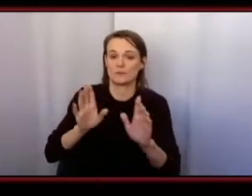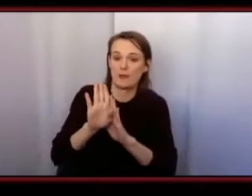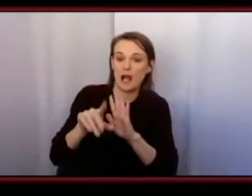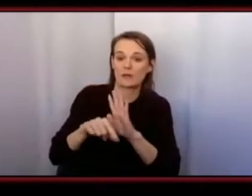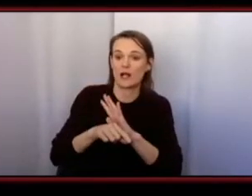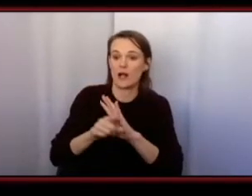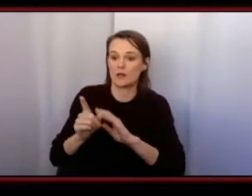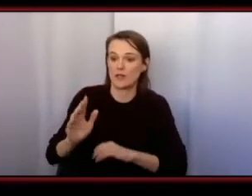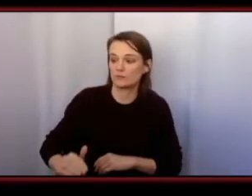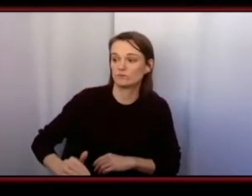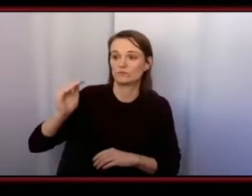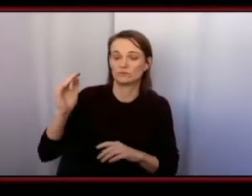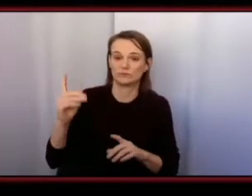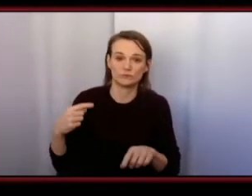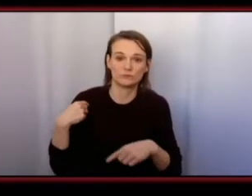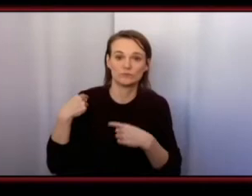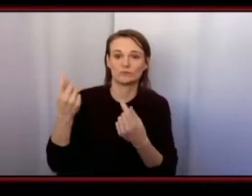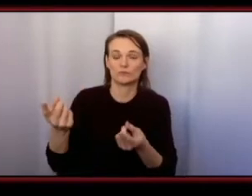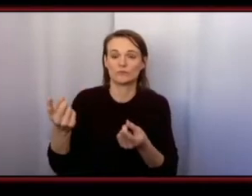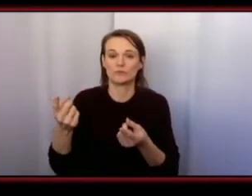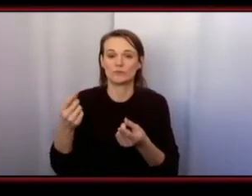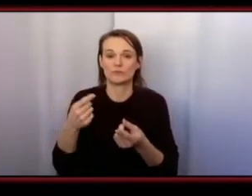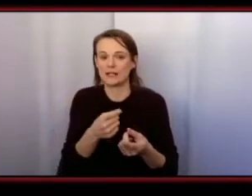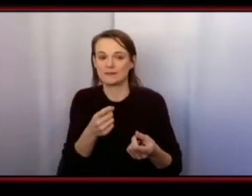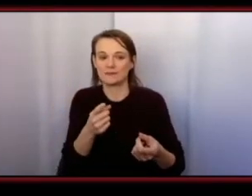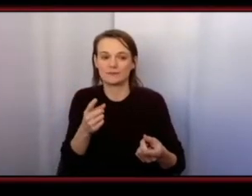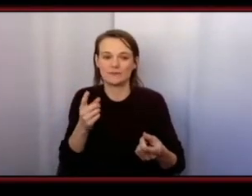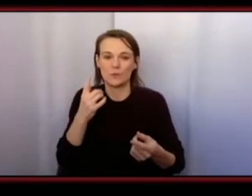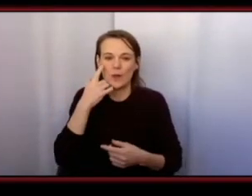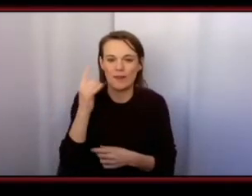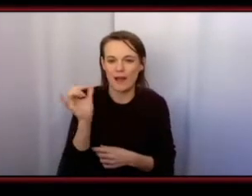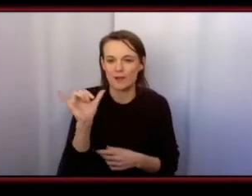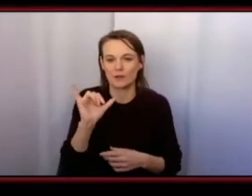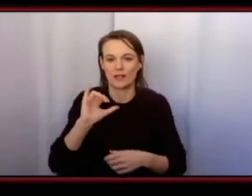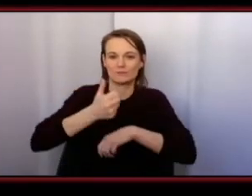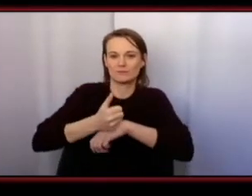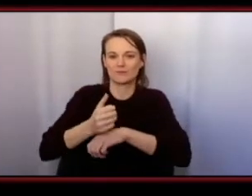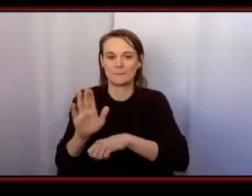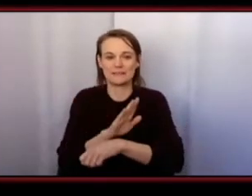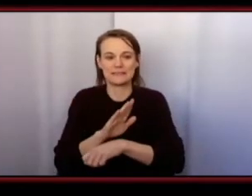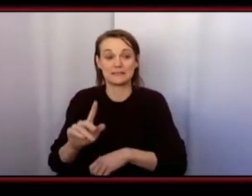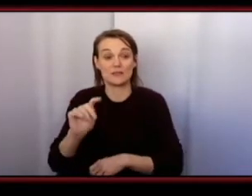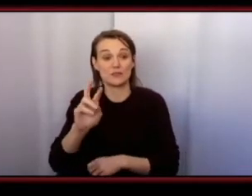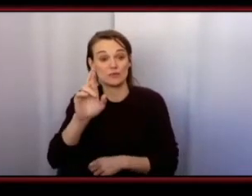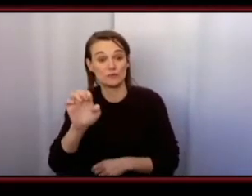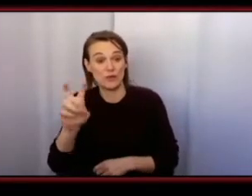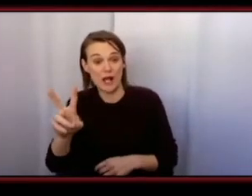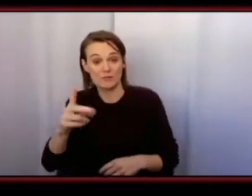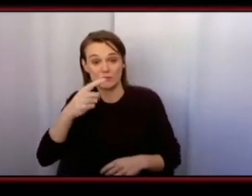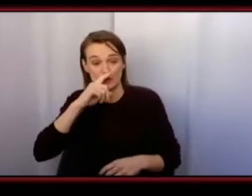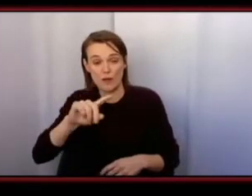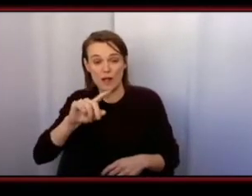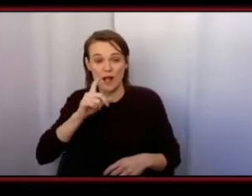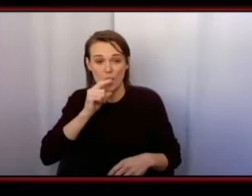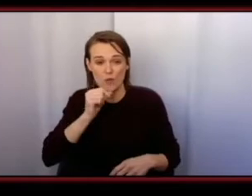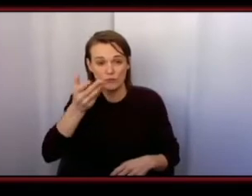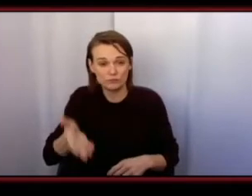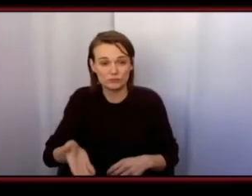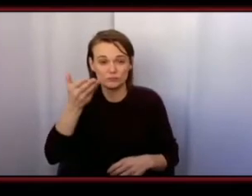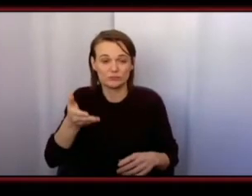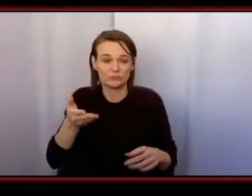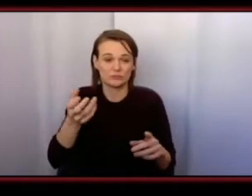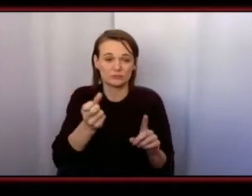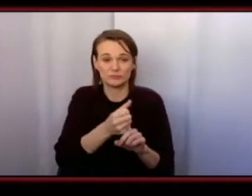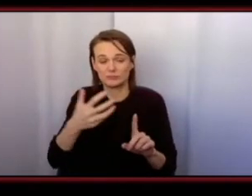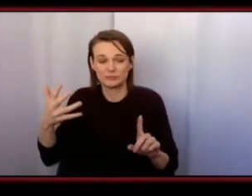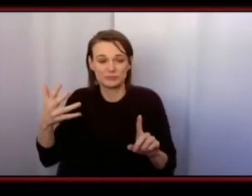and you know how they got along with their entrepreneurial journal journey so i'll first start with you trev if you could introduce yourself to everybody and just give us